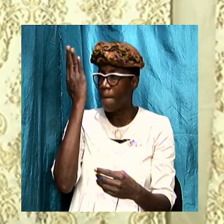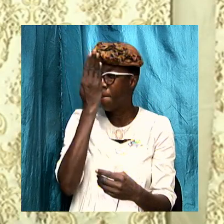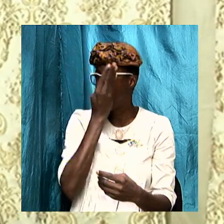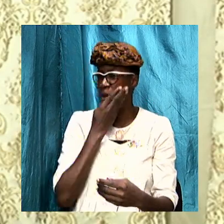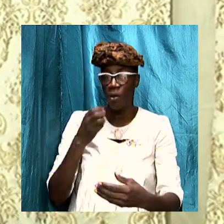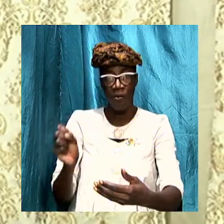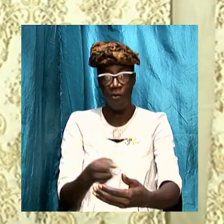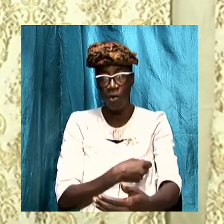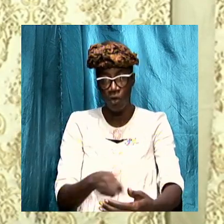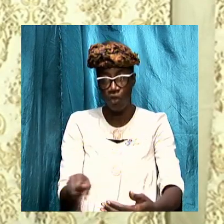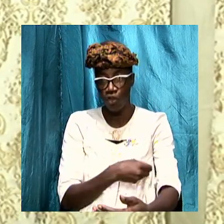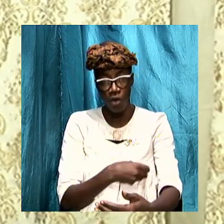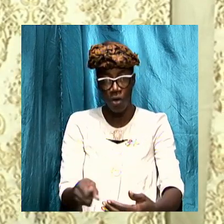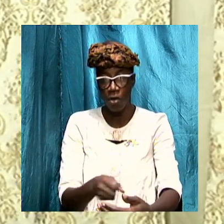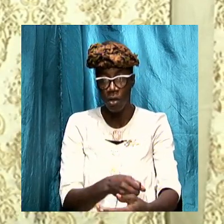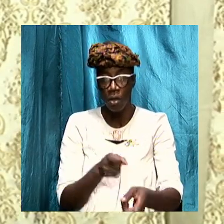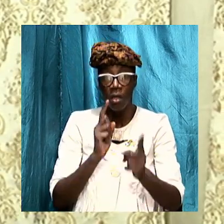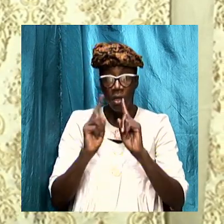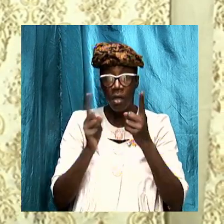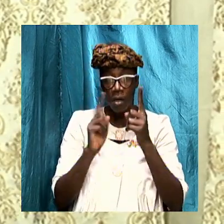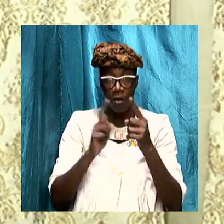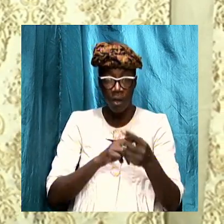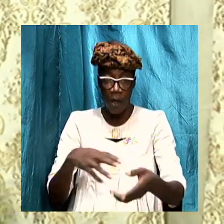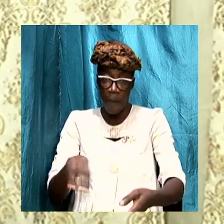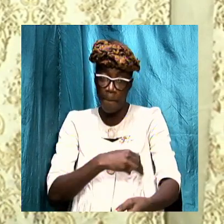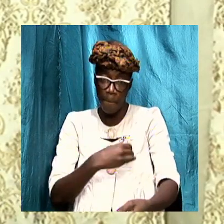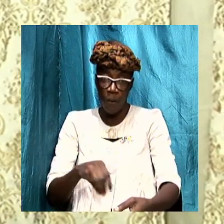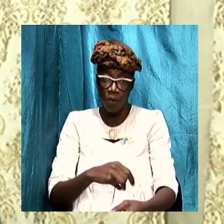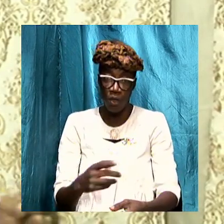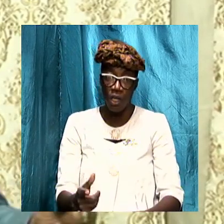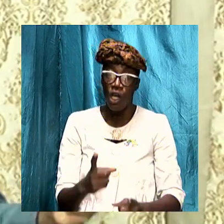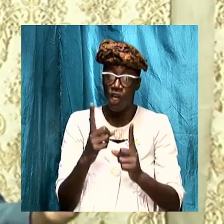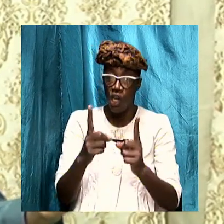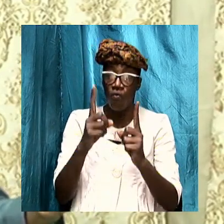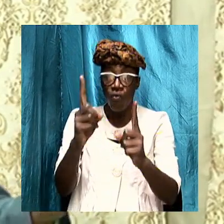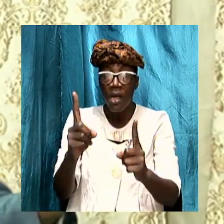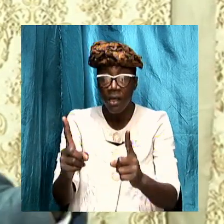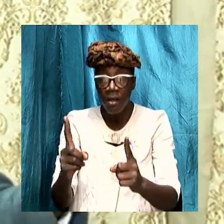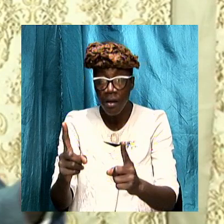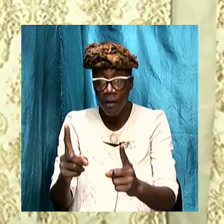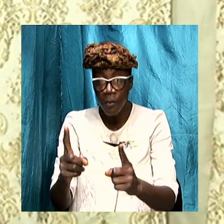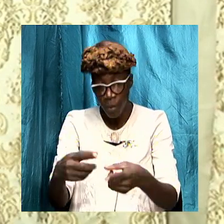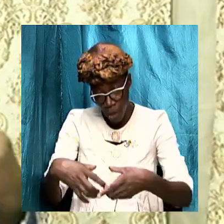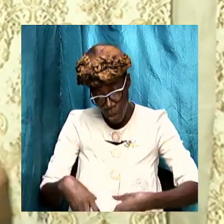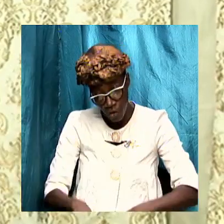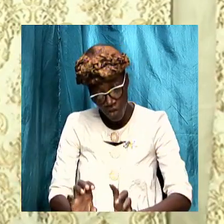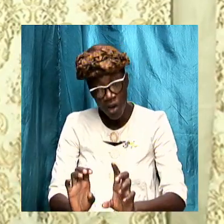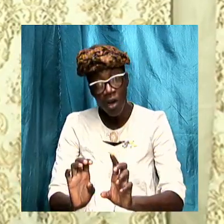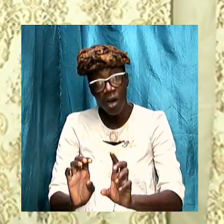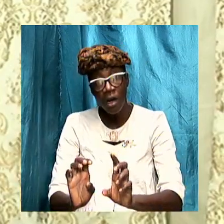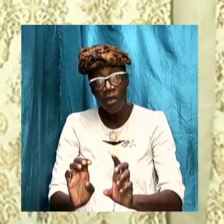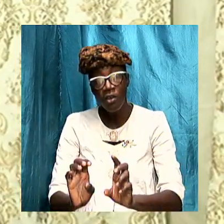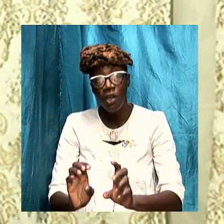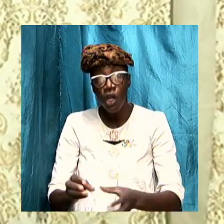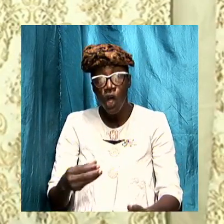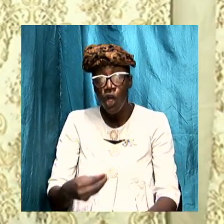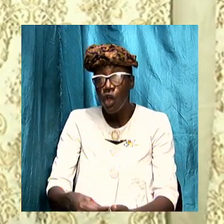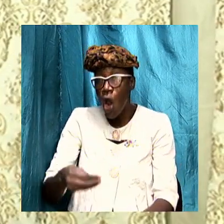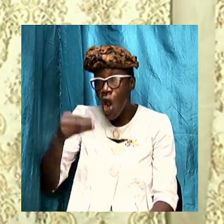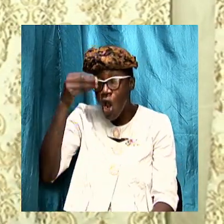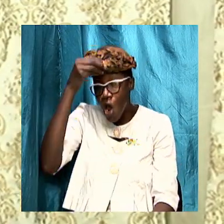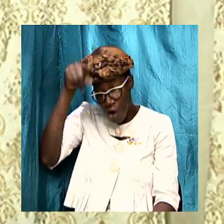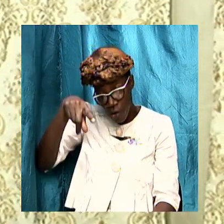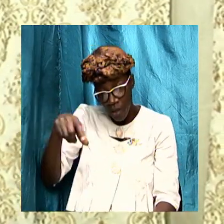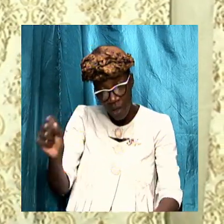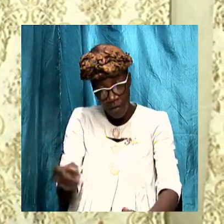and I'm going to talk to the music director and those in charge for them to have us to learn this song it's a beautiful